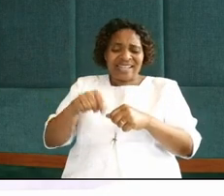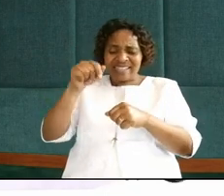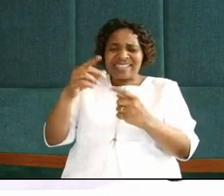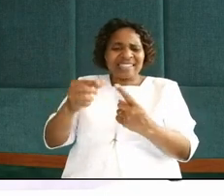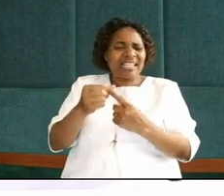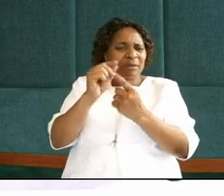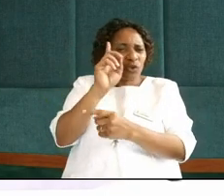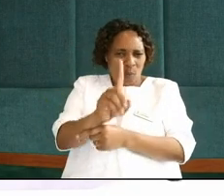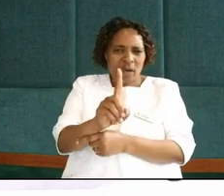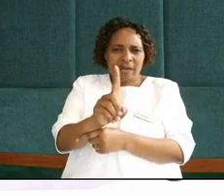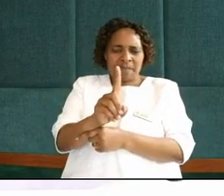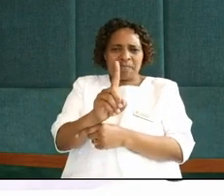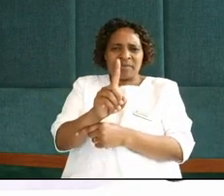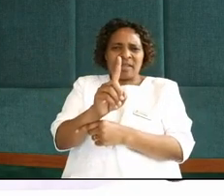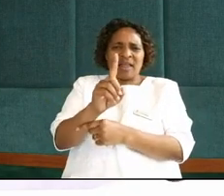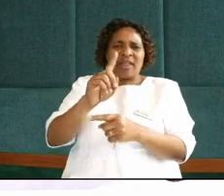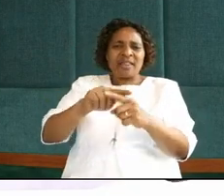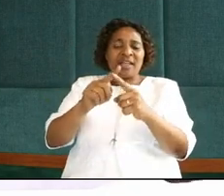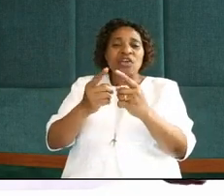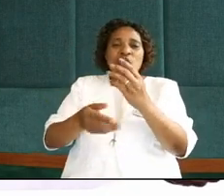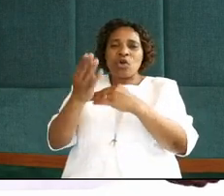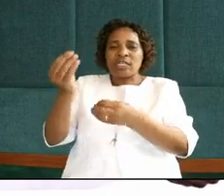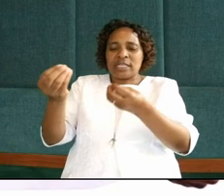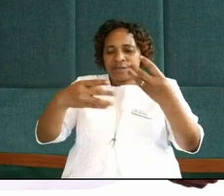special one and you've got to get the significance of it.